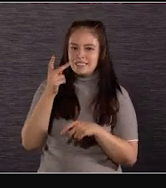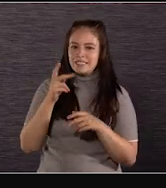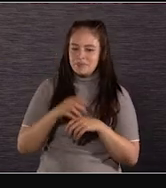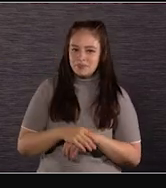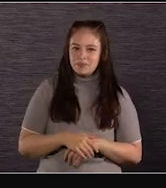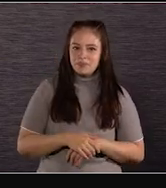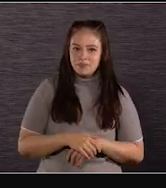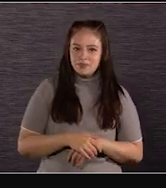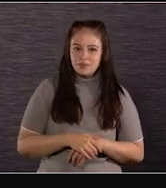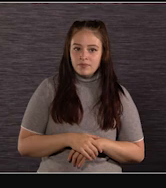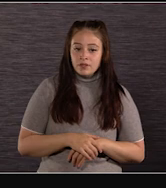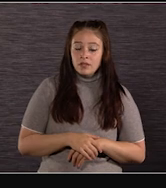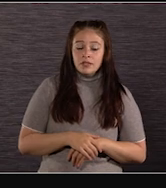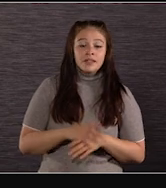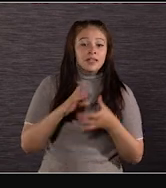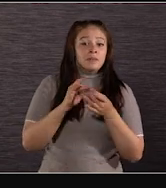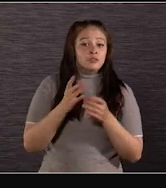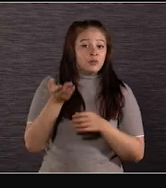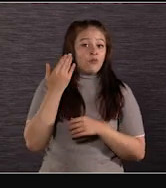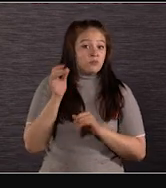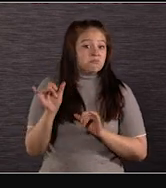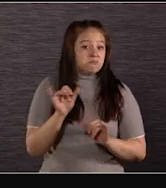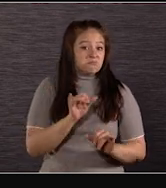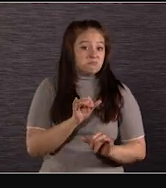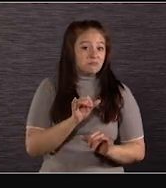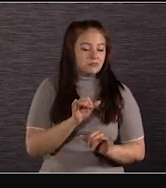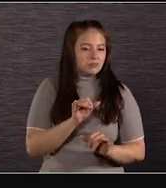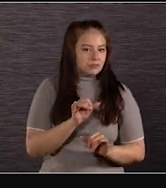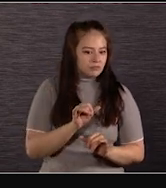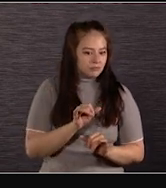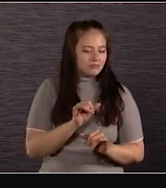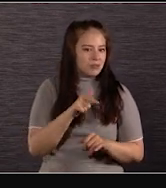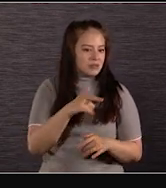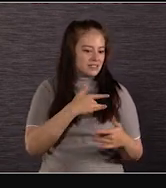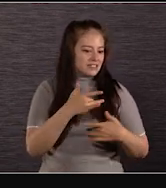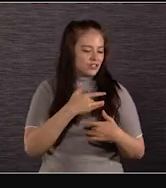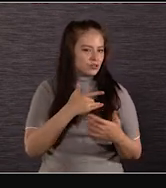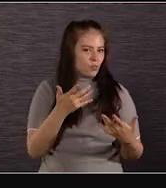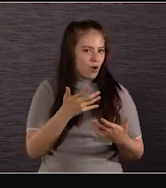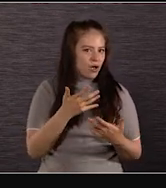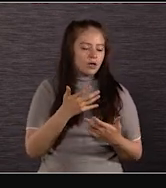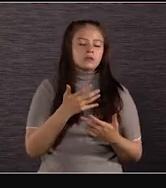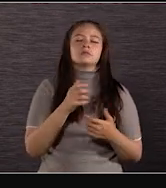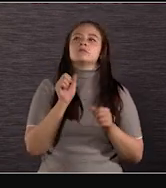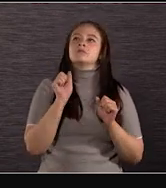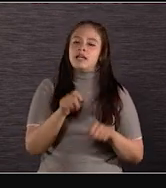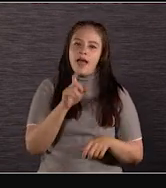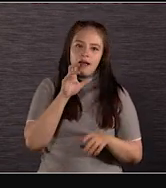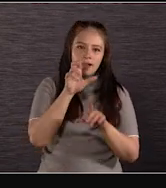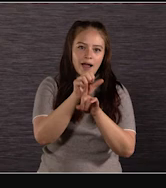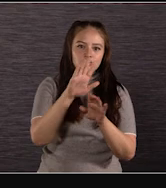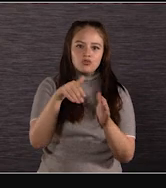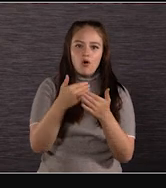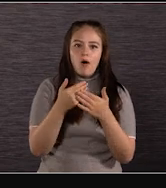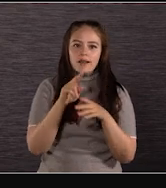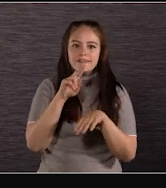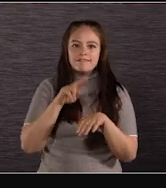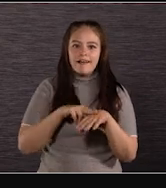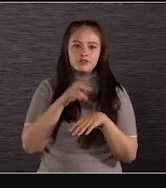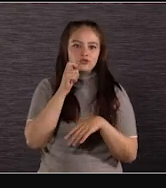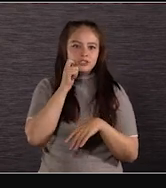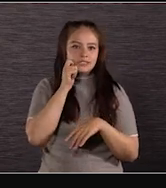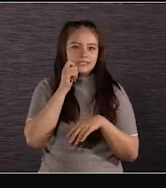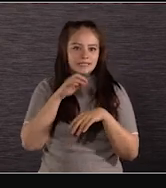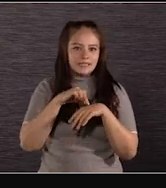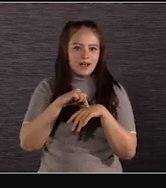But like I mentioned before, the best part of this new sensor is really the natural skin tones. So again, with this shot,